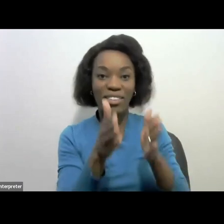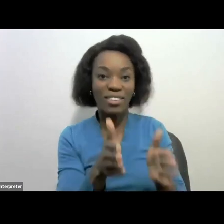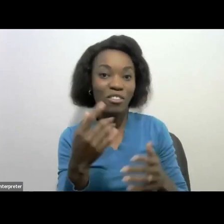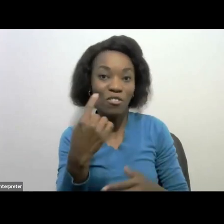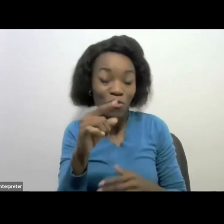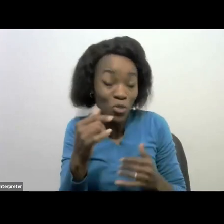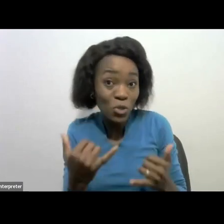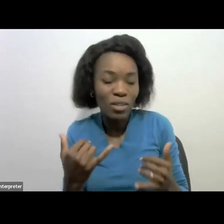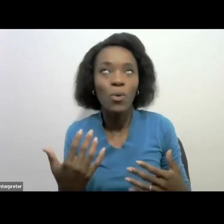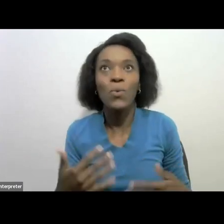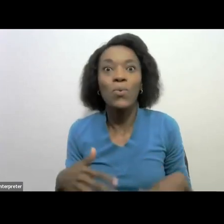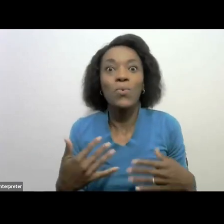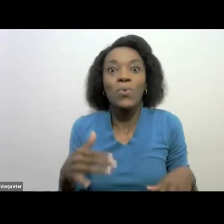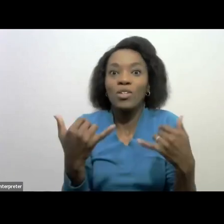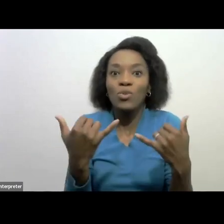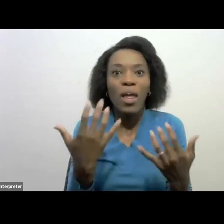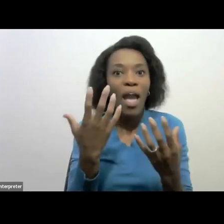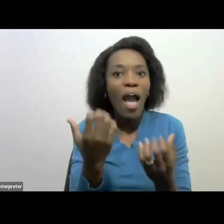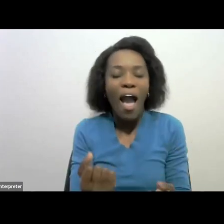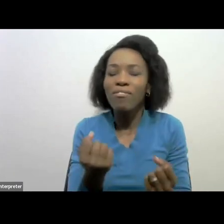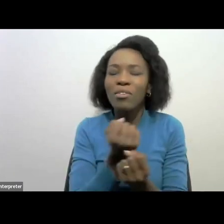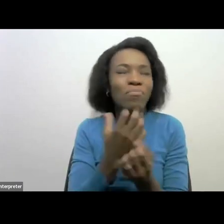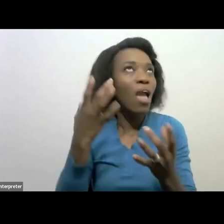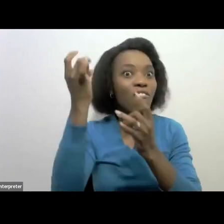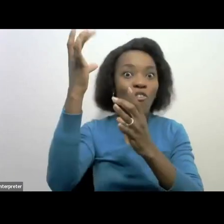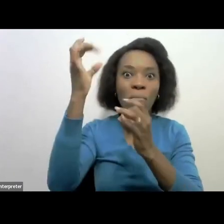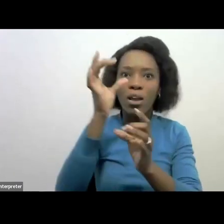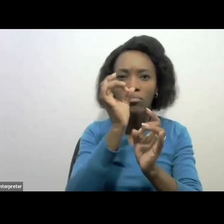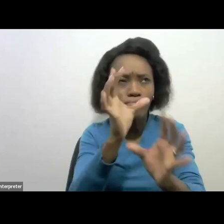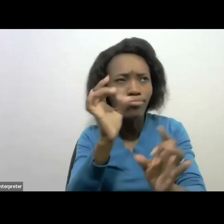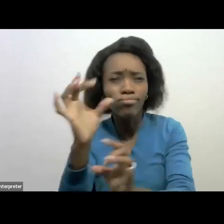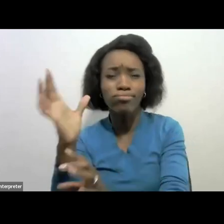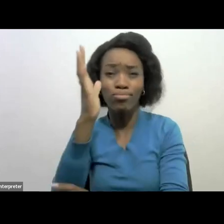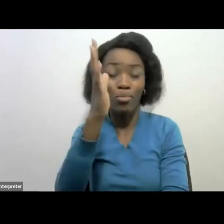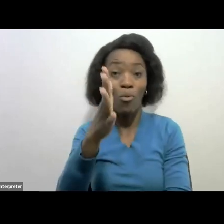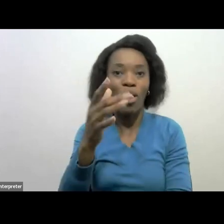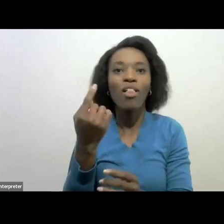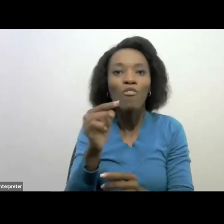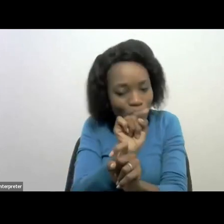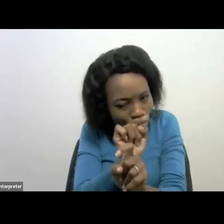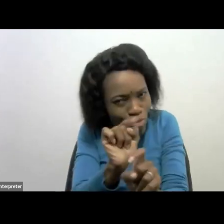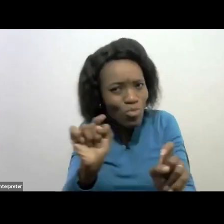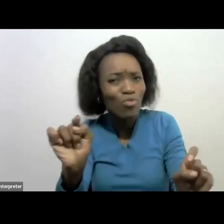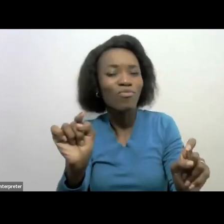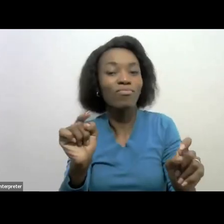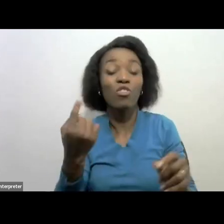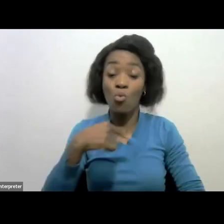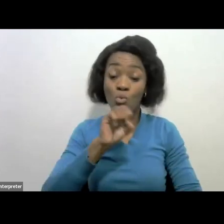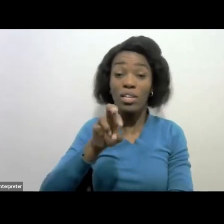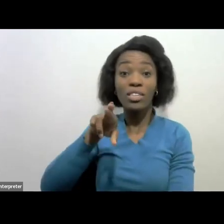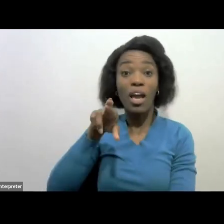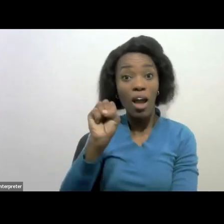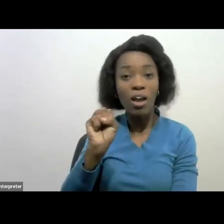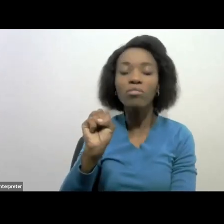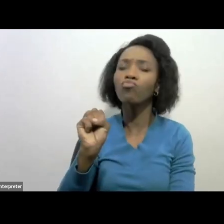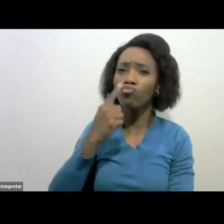of information sharing packaged just for you. As such, we keep to our promise, we will